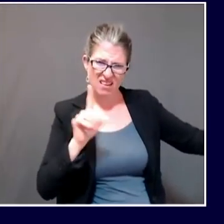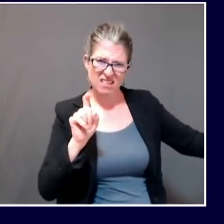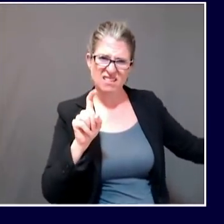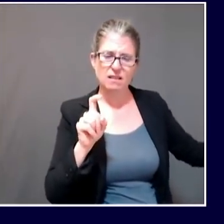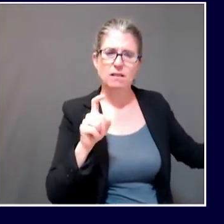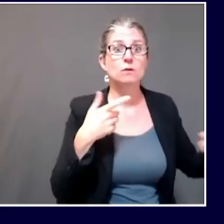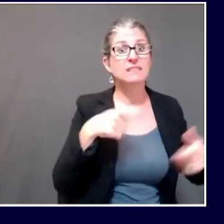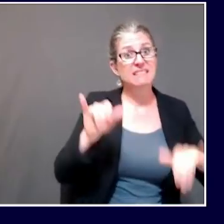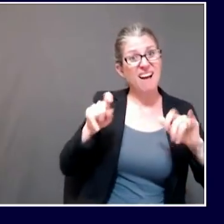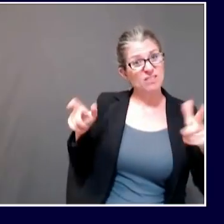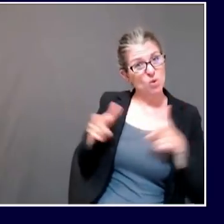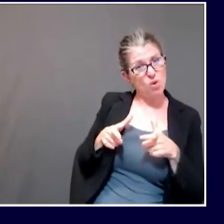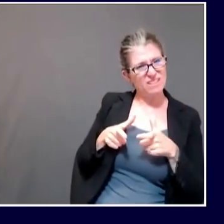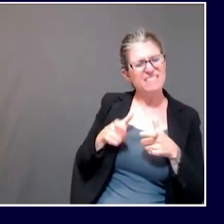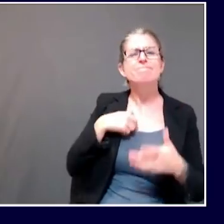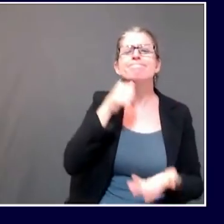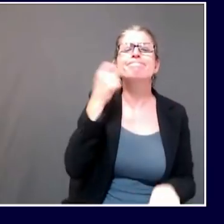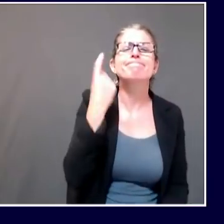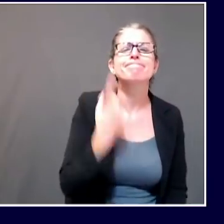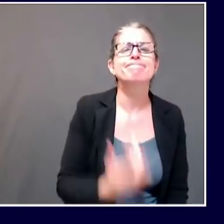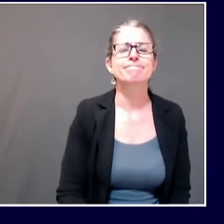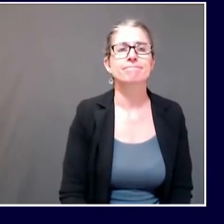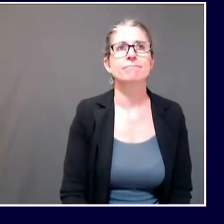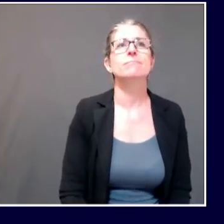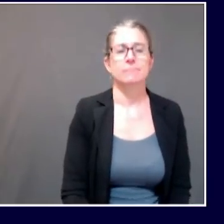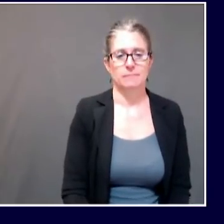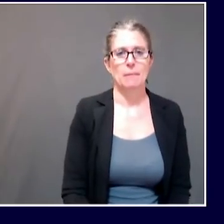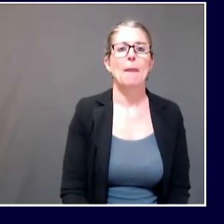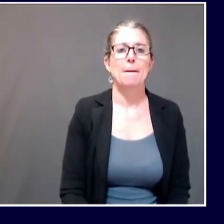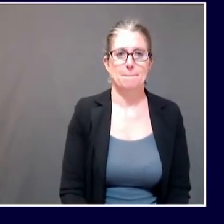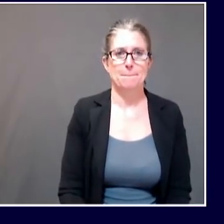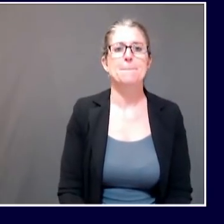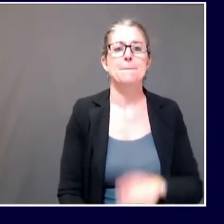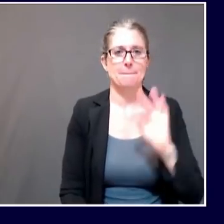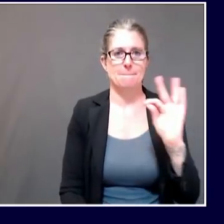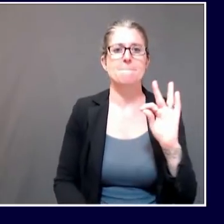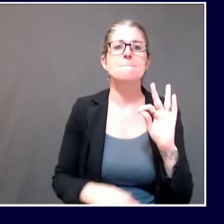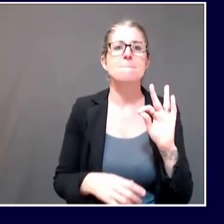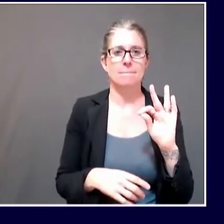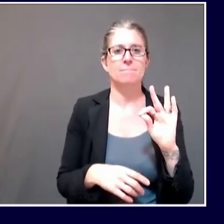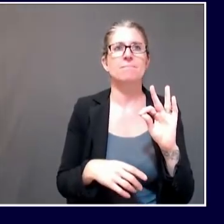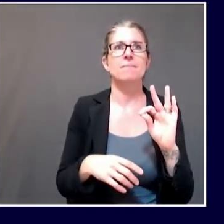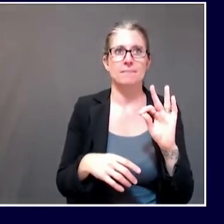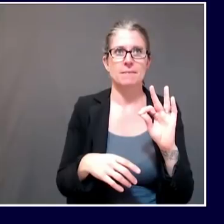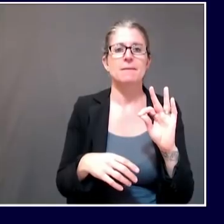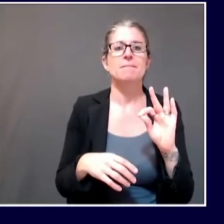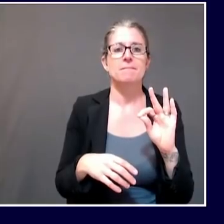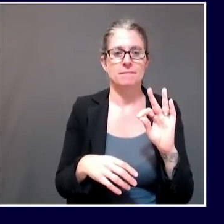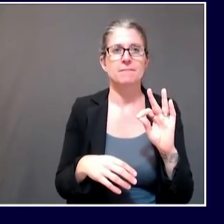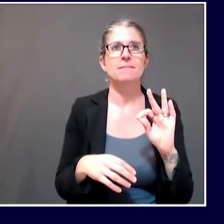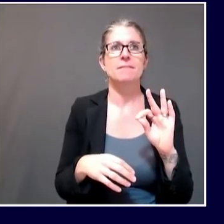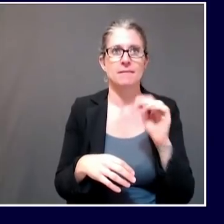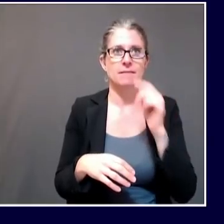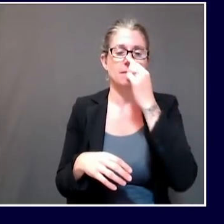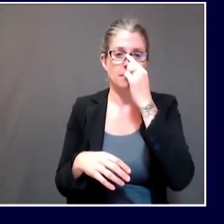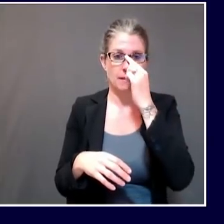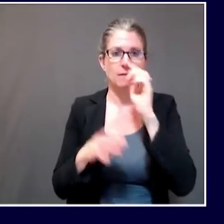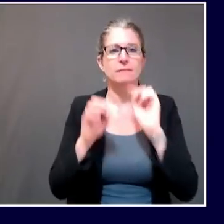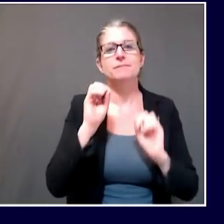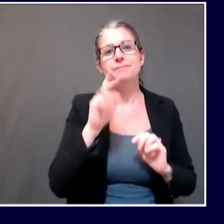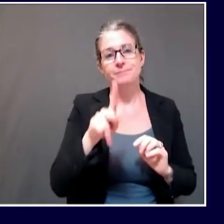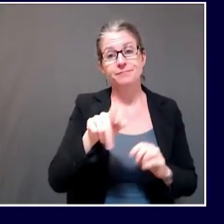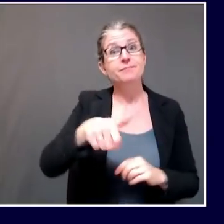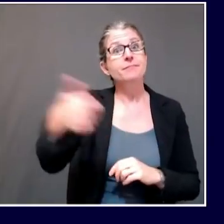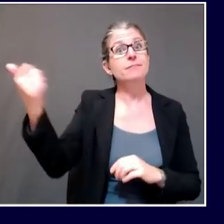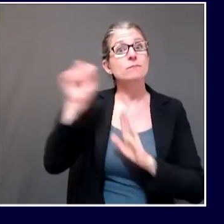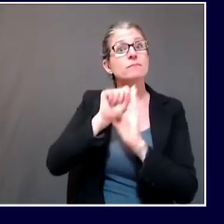in other states as well as in other countries with students being in a classroom. And what we found is that